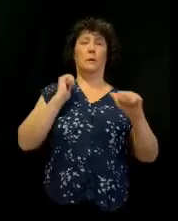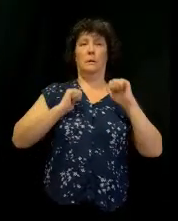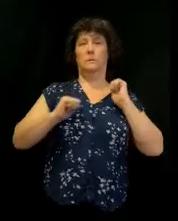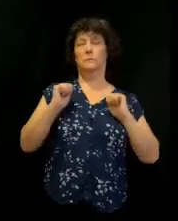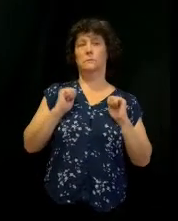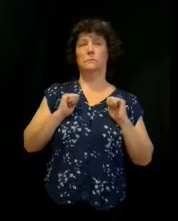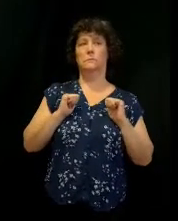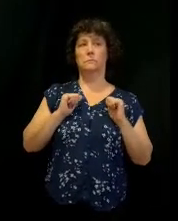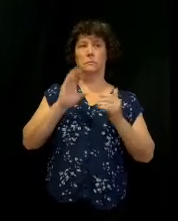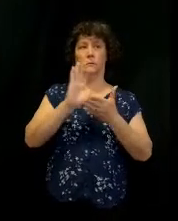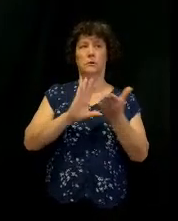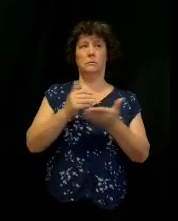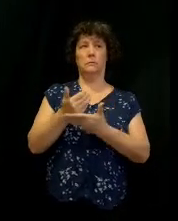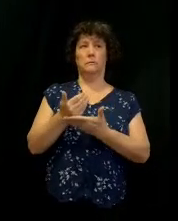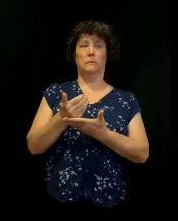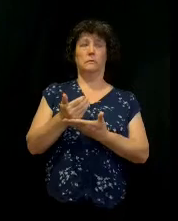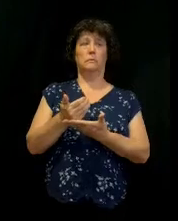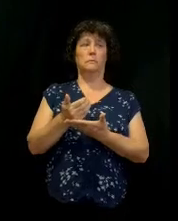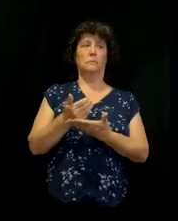Acts chapter 15.